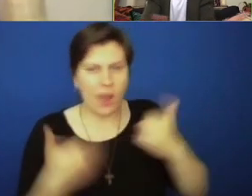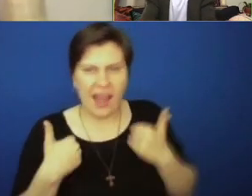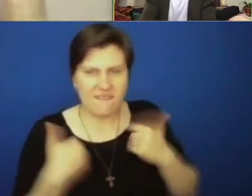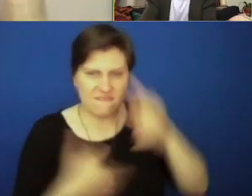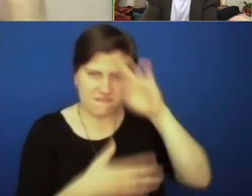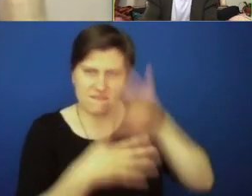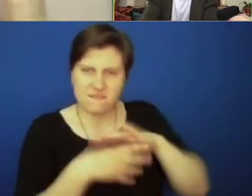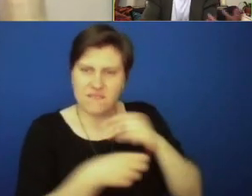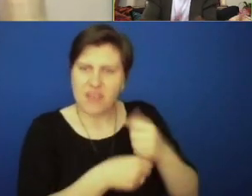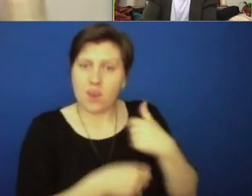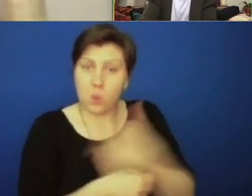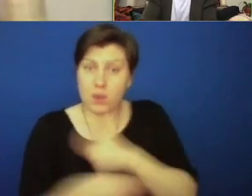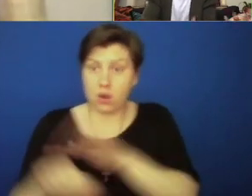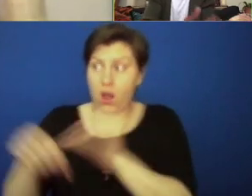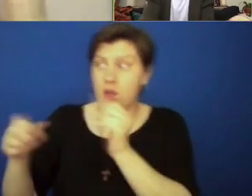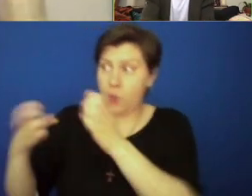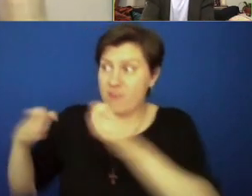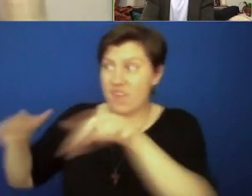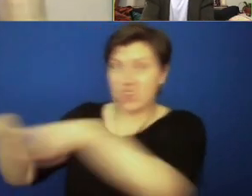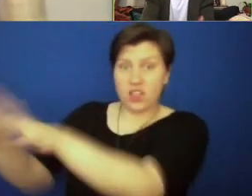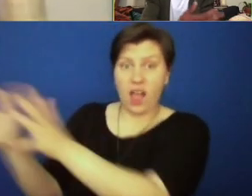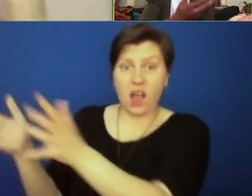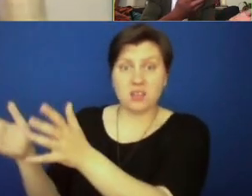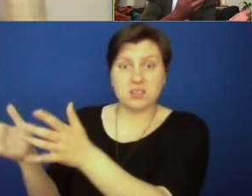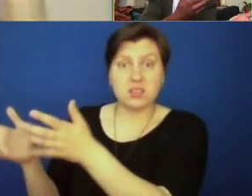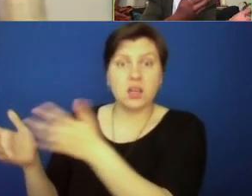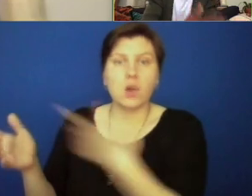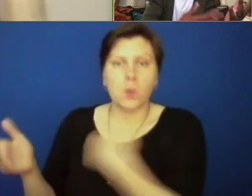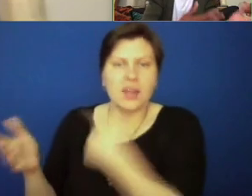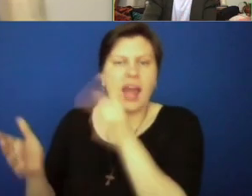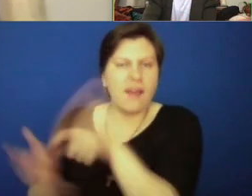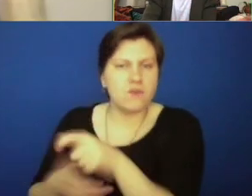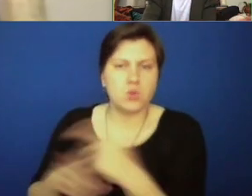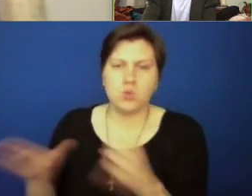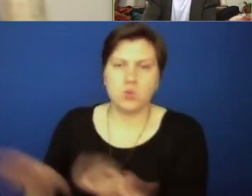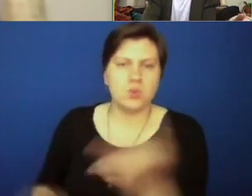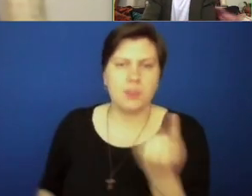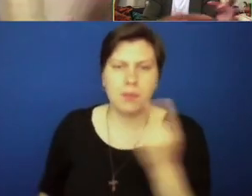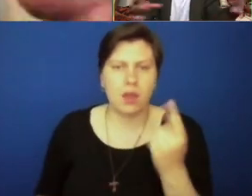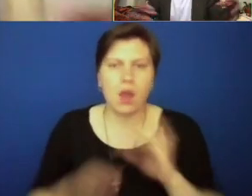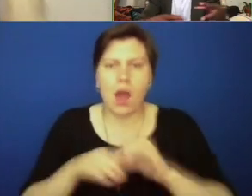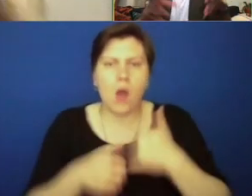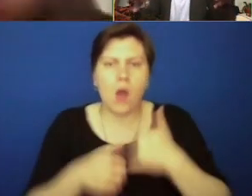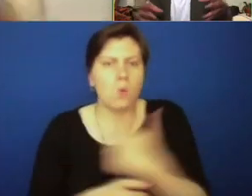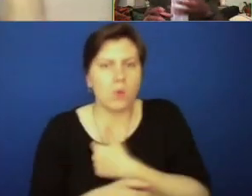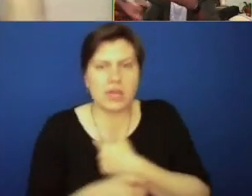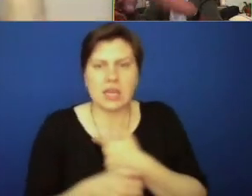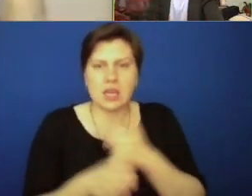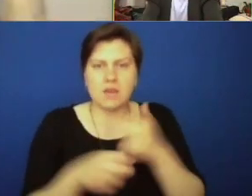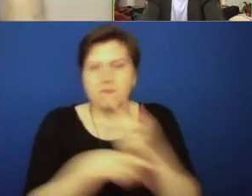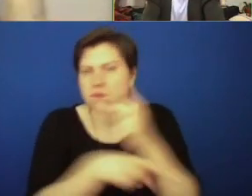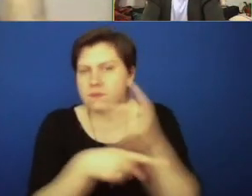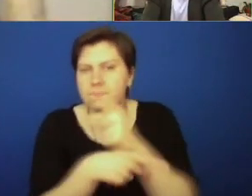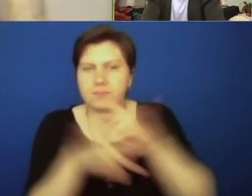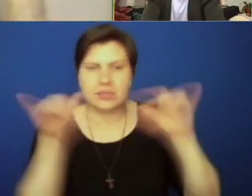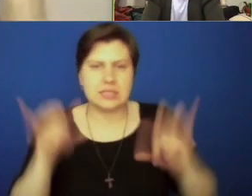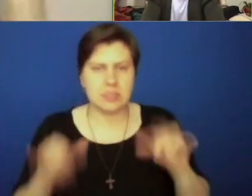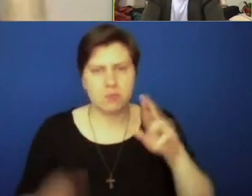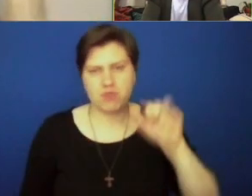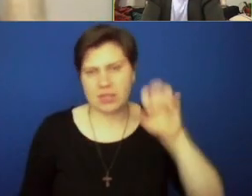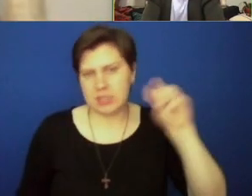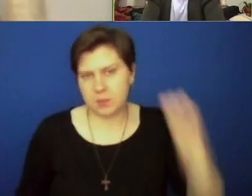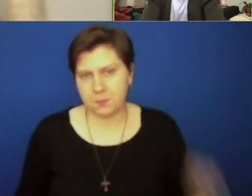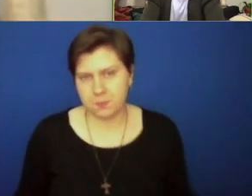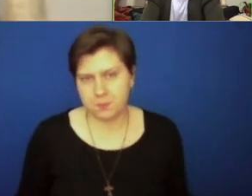don't have a faith. If we're called to evangelize, we have to do something about how we navigate the system of racism.